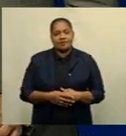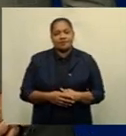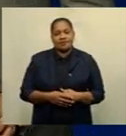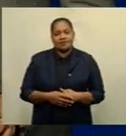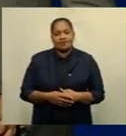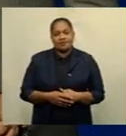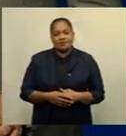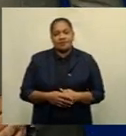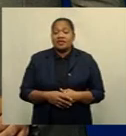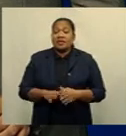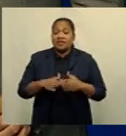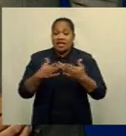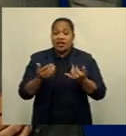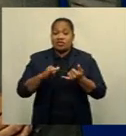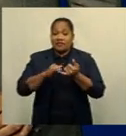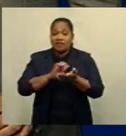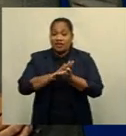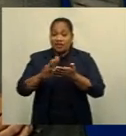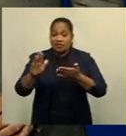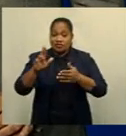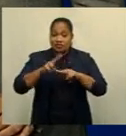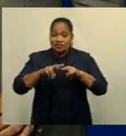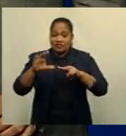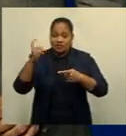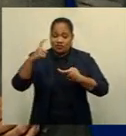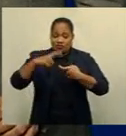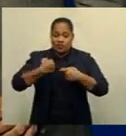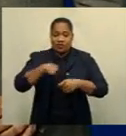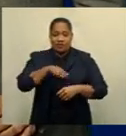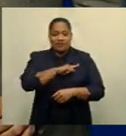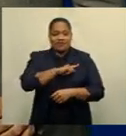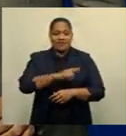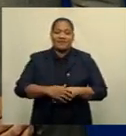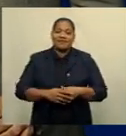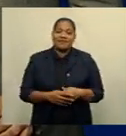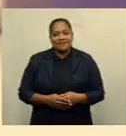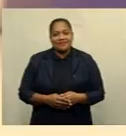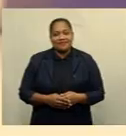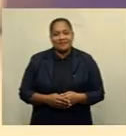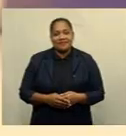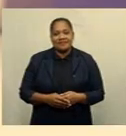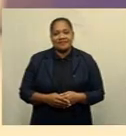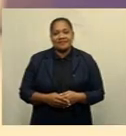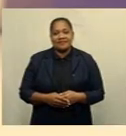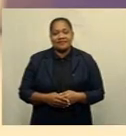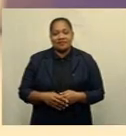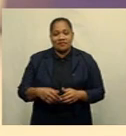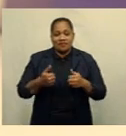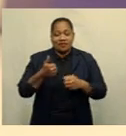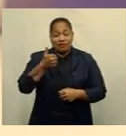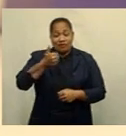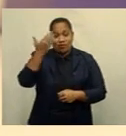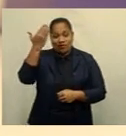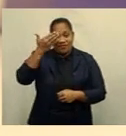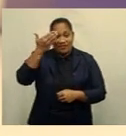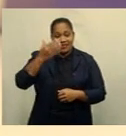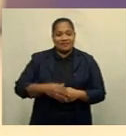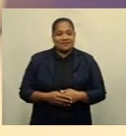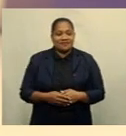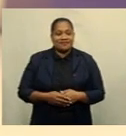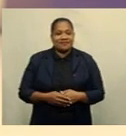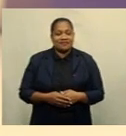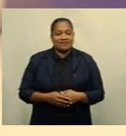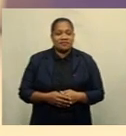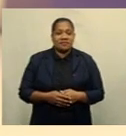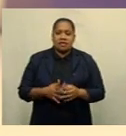And Sinifa from HFC Bank joins us now with the latest from the money market. Good evening. The U.S.